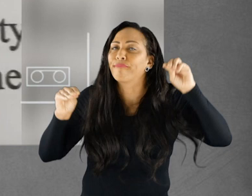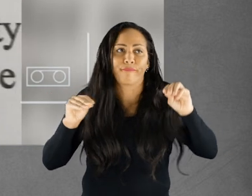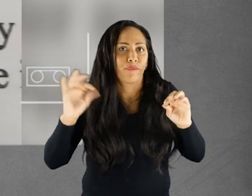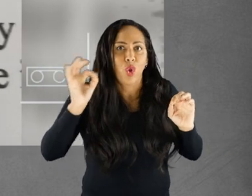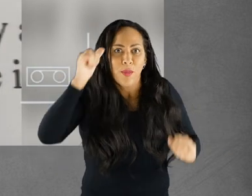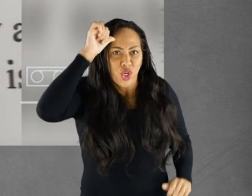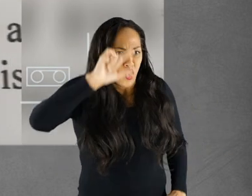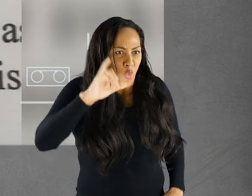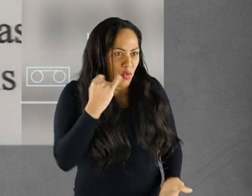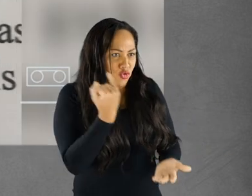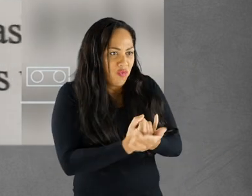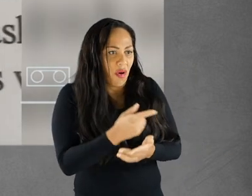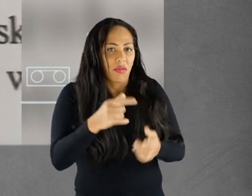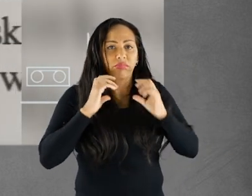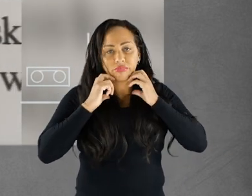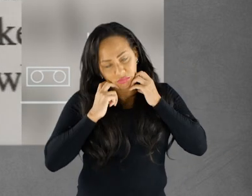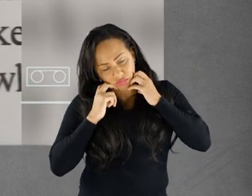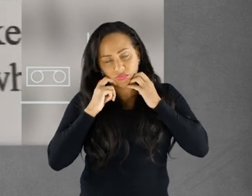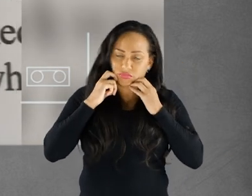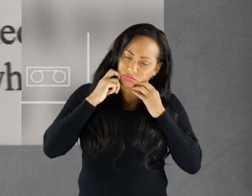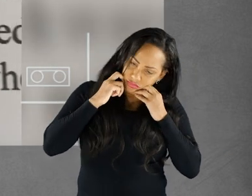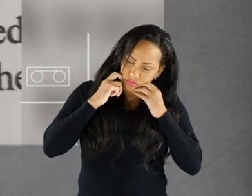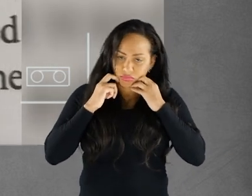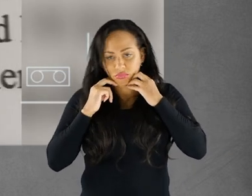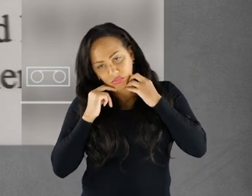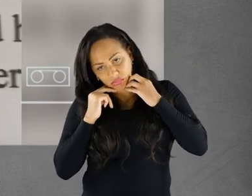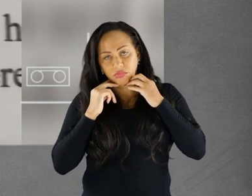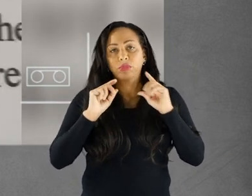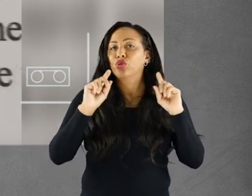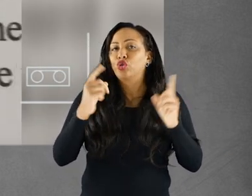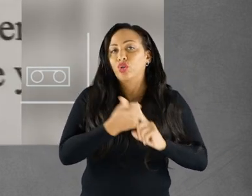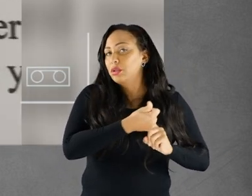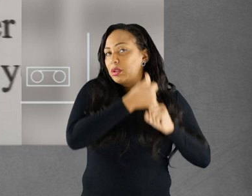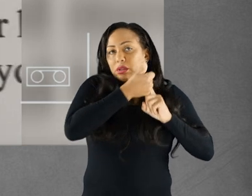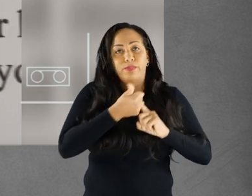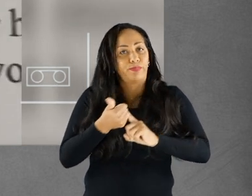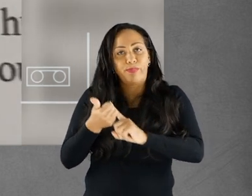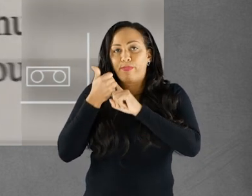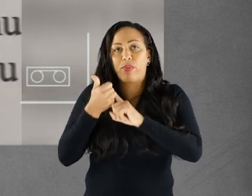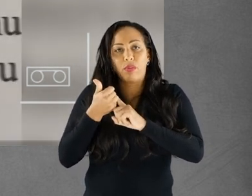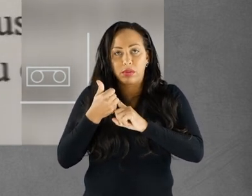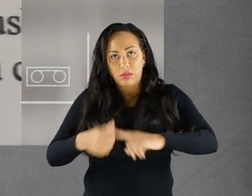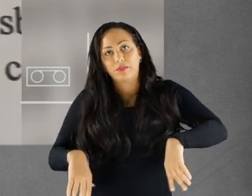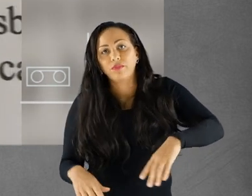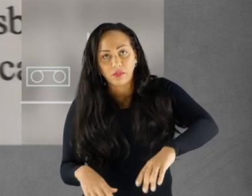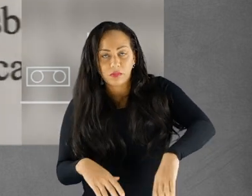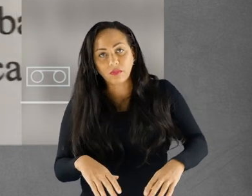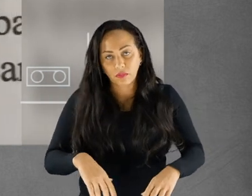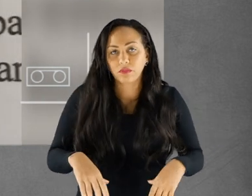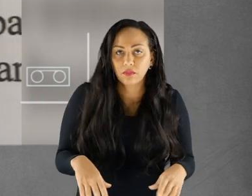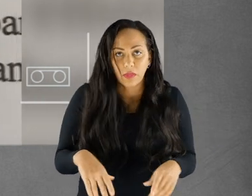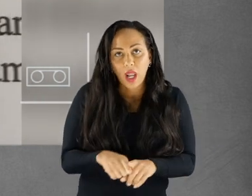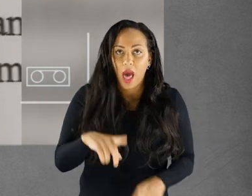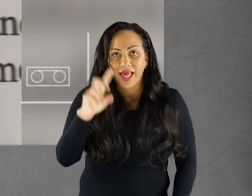still did not know what was medically wrong with her. Her neck dangled like a rag doll. She could not support her head at all. Her